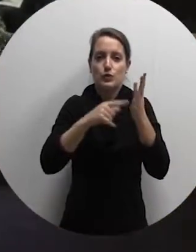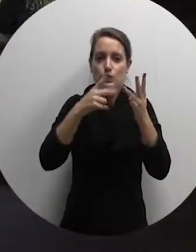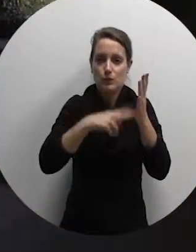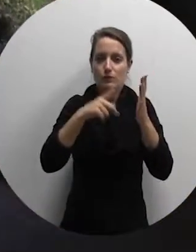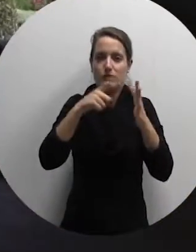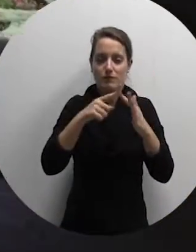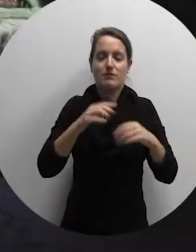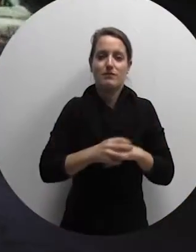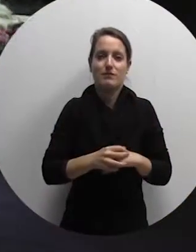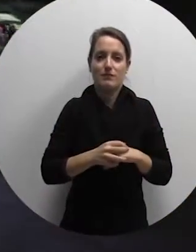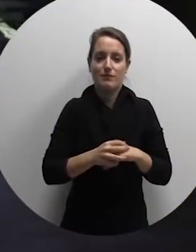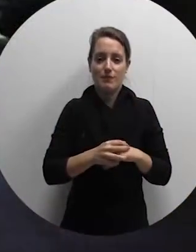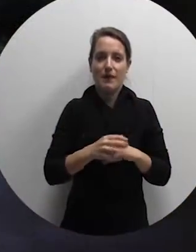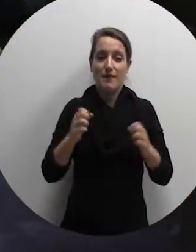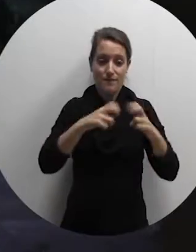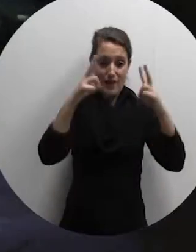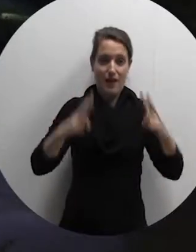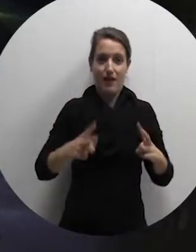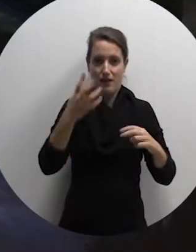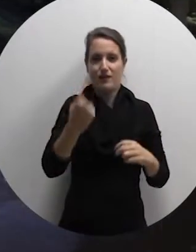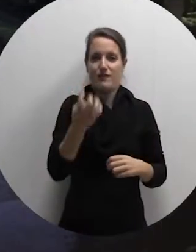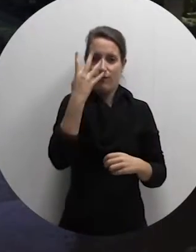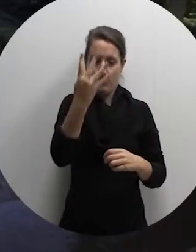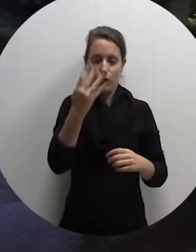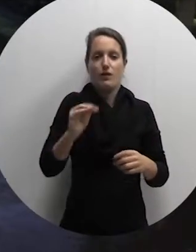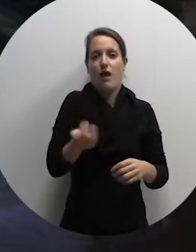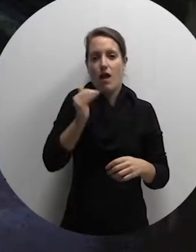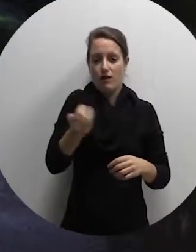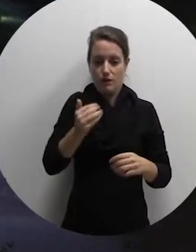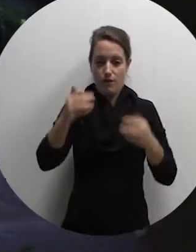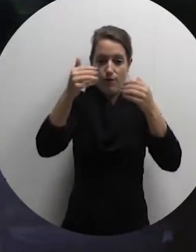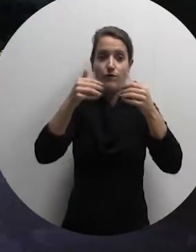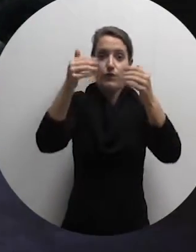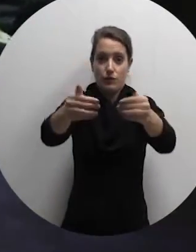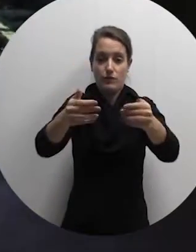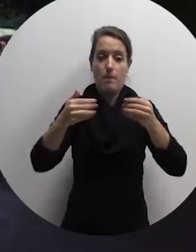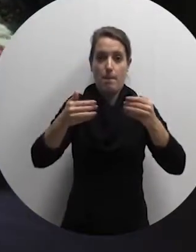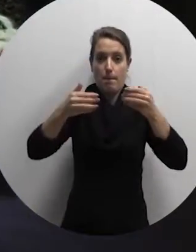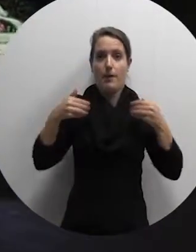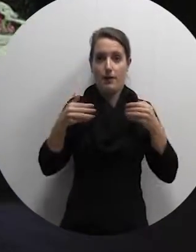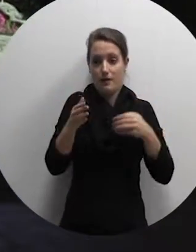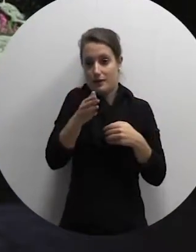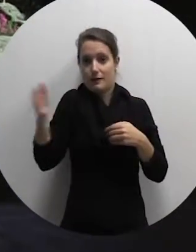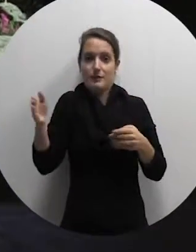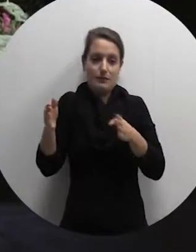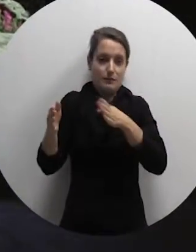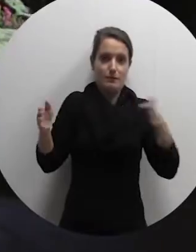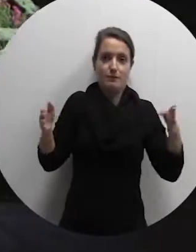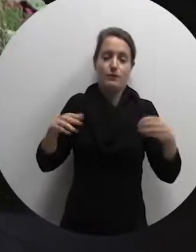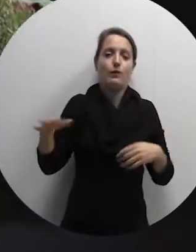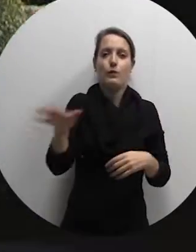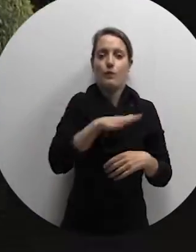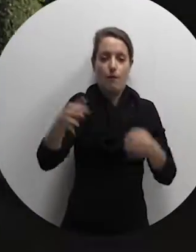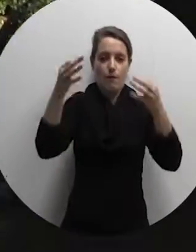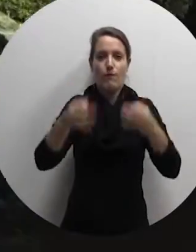gardens on all four sides. Both the front and back gardens are laid out in the formal baroque style and